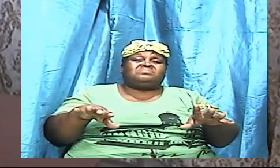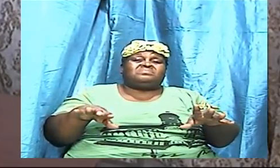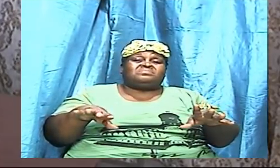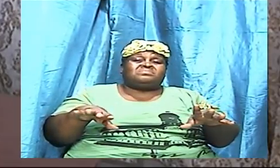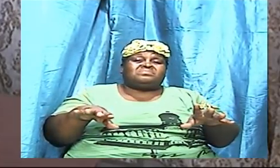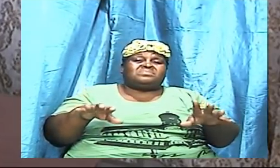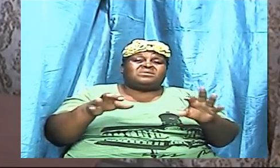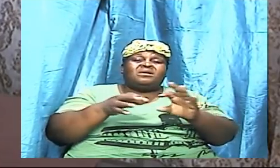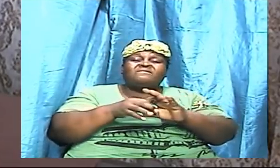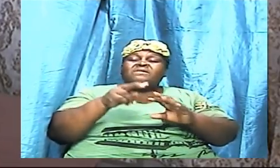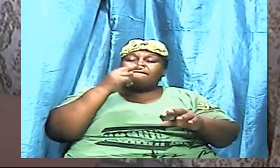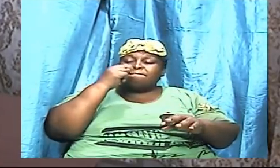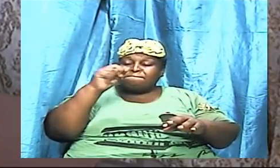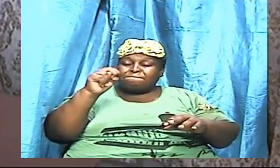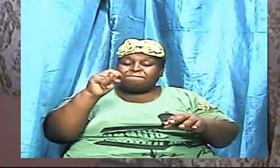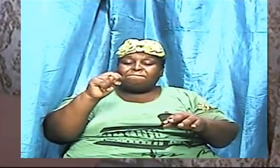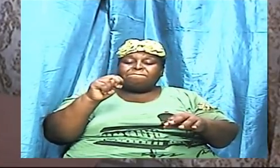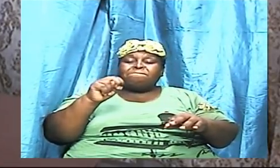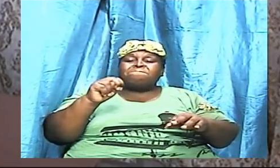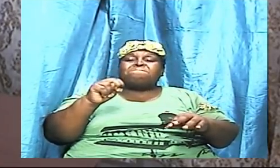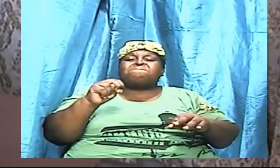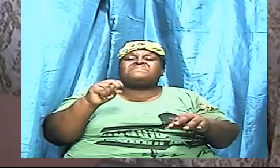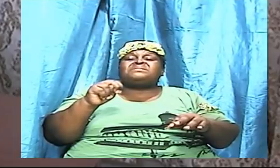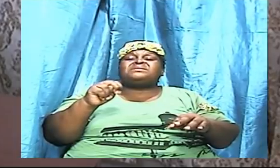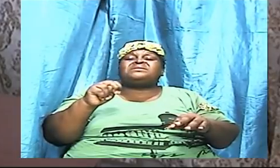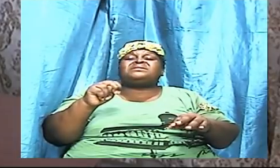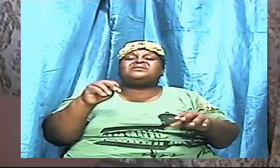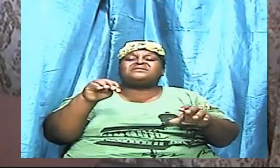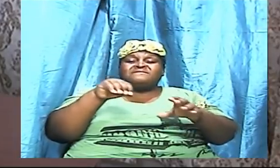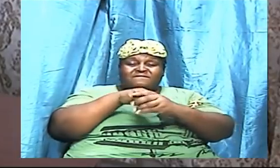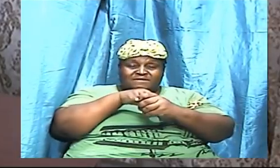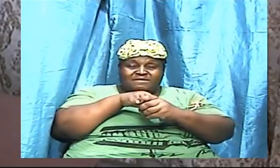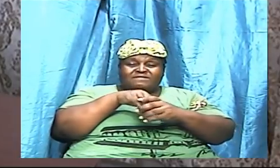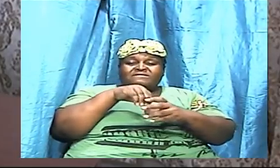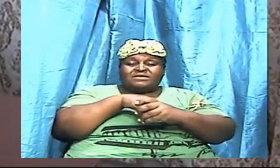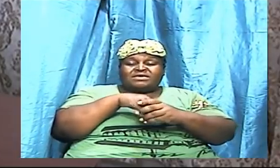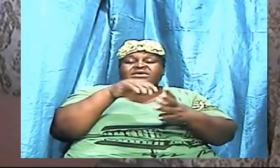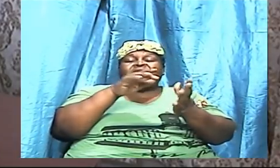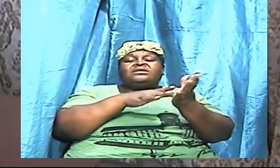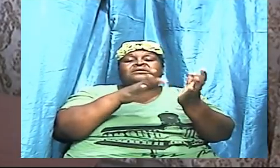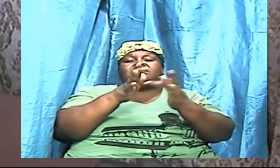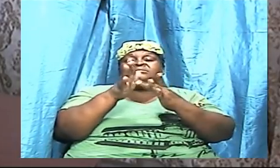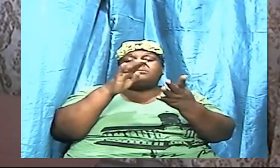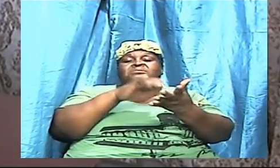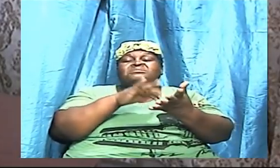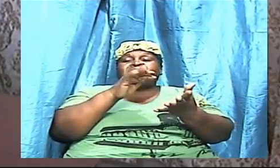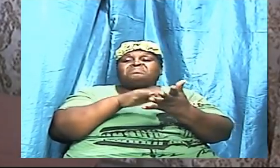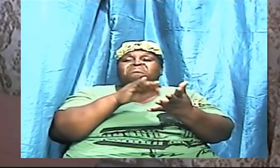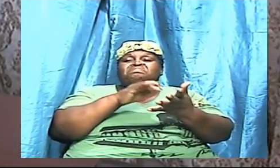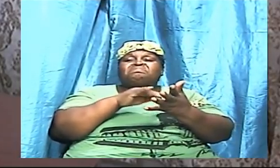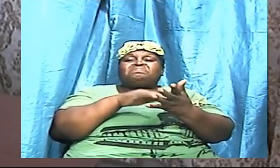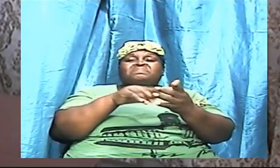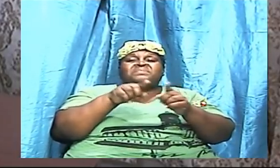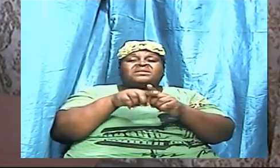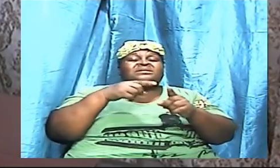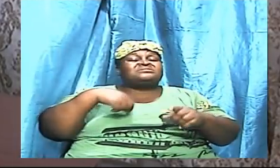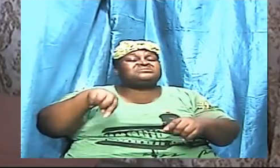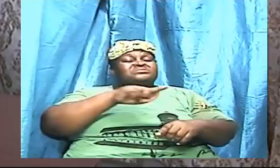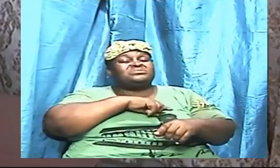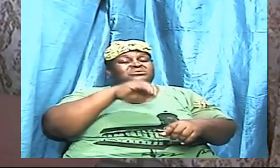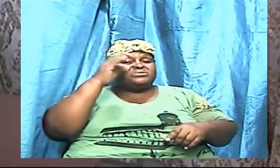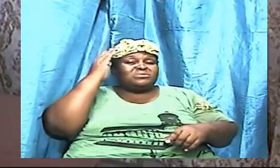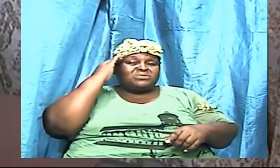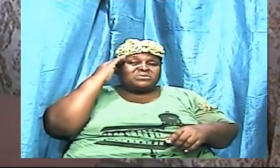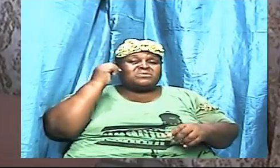being a part of these studies. As we know, we have been going through on the